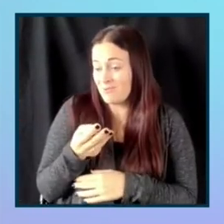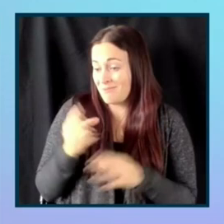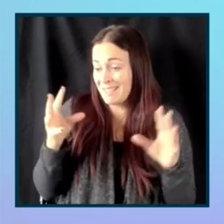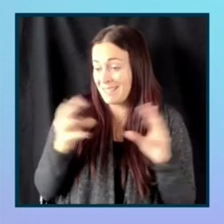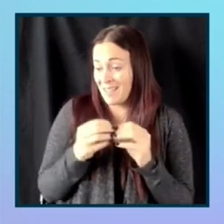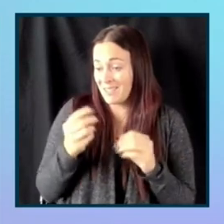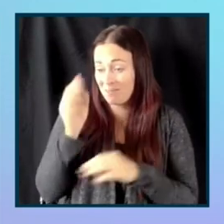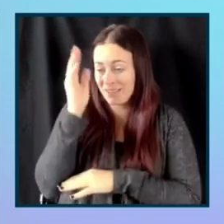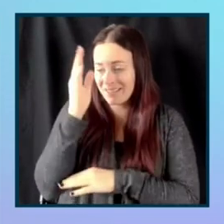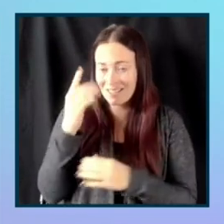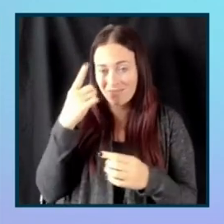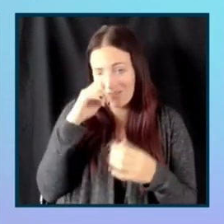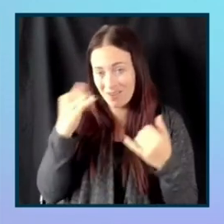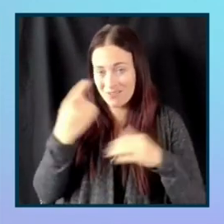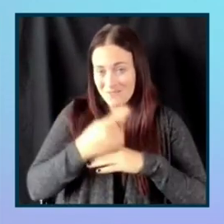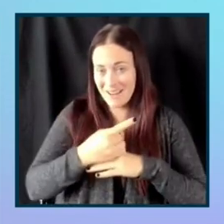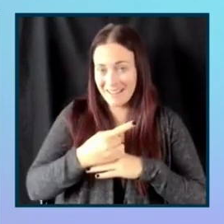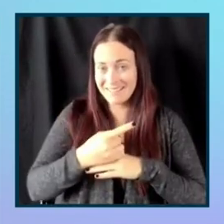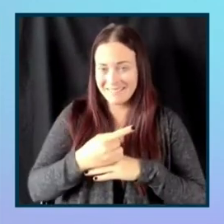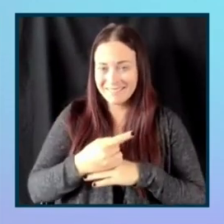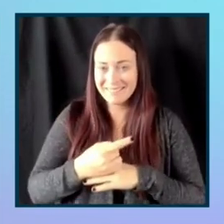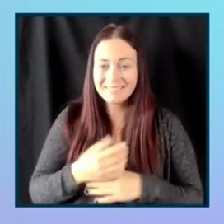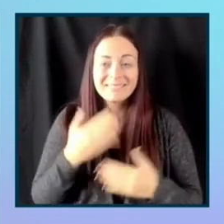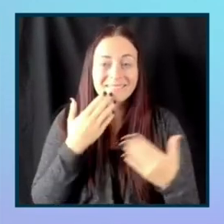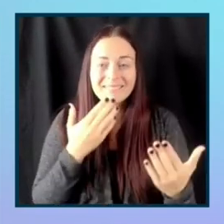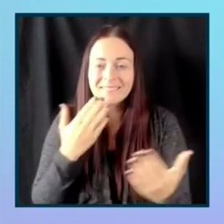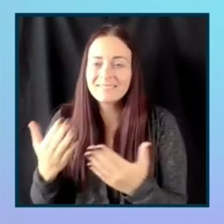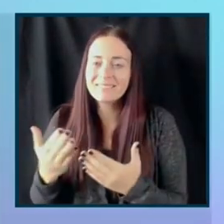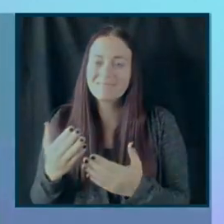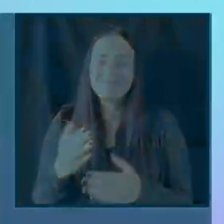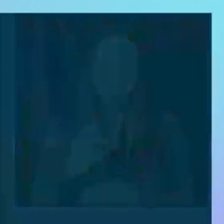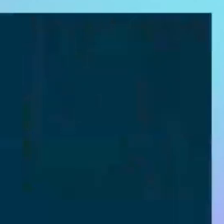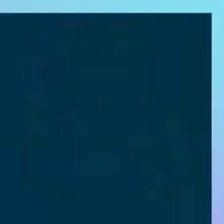minutes. Thank you so much, everybody. Thank you.